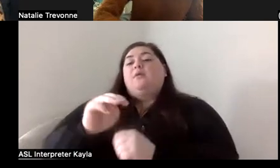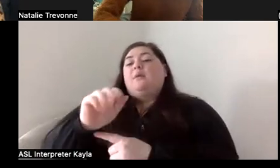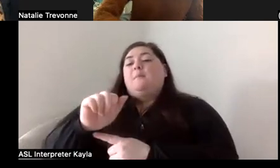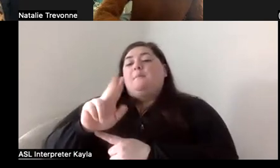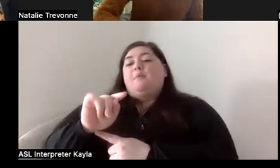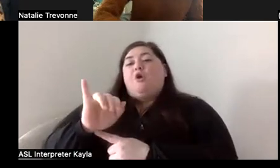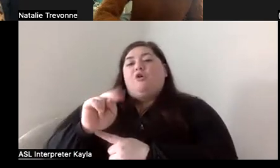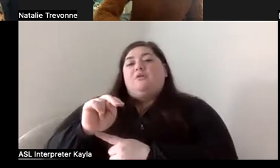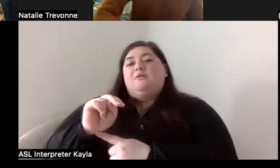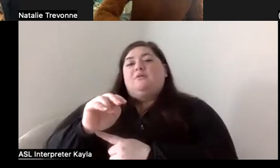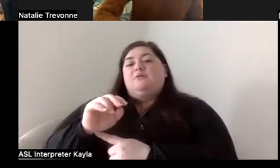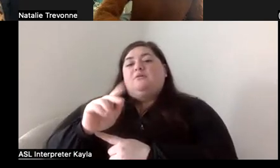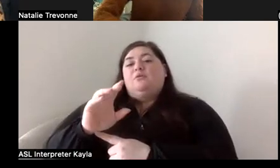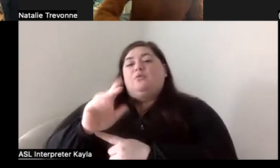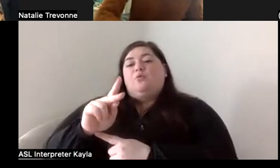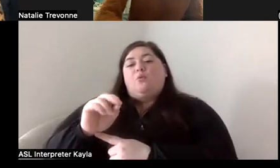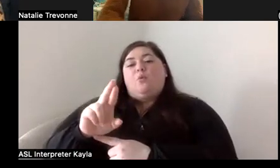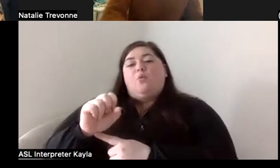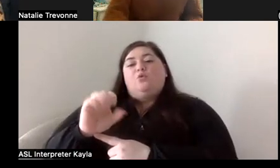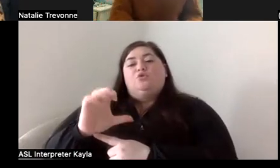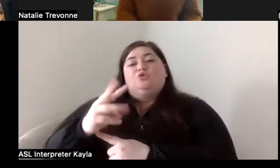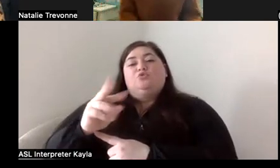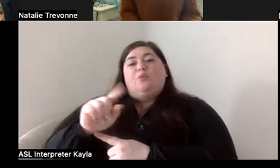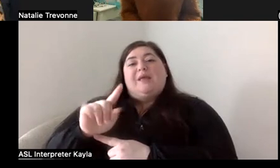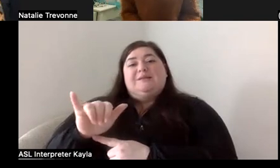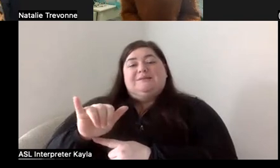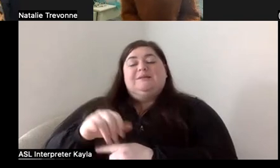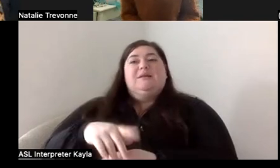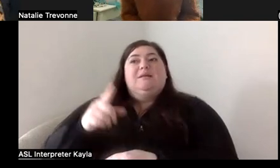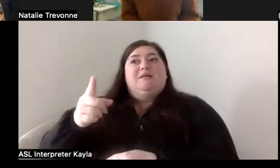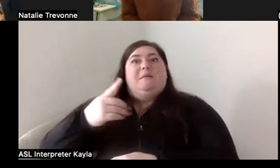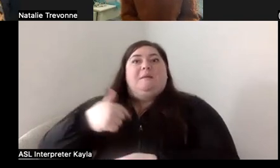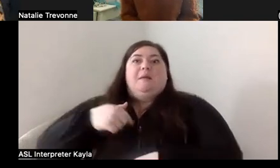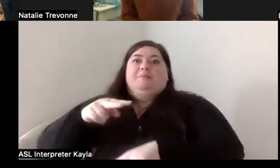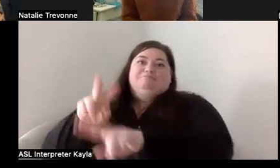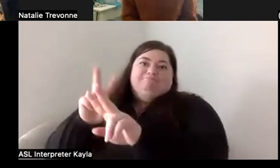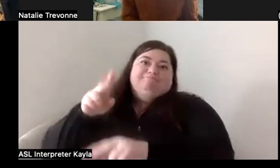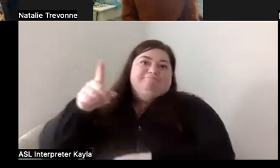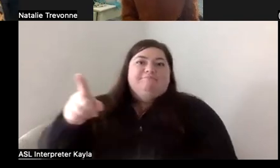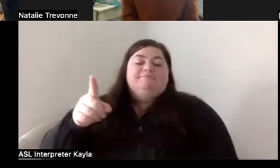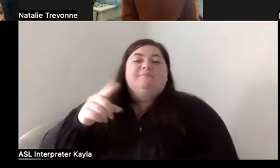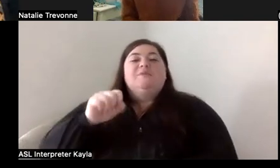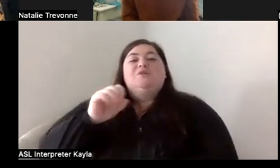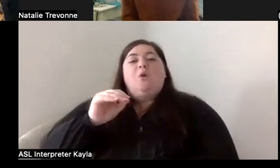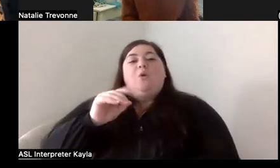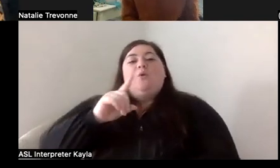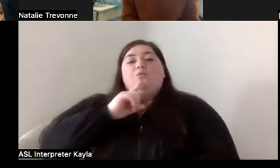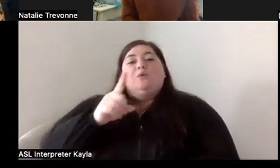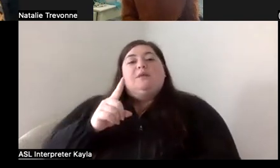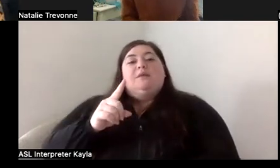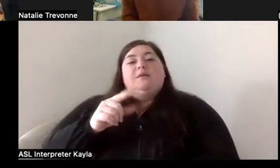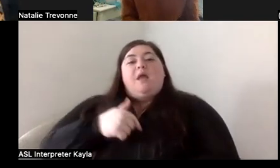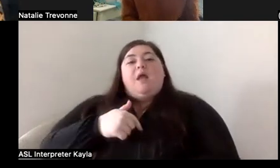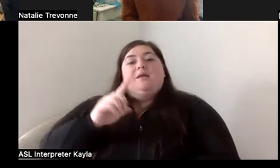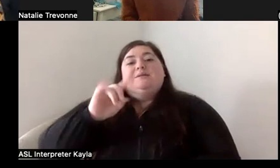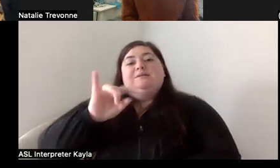really my idol growing up, you know, as a filmmaker. You know, I got to work on, you know, with him and it was actually because I had already worked with those